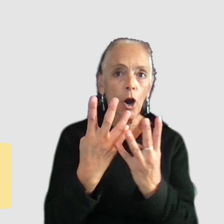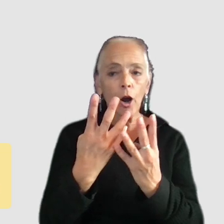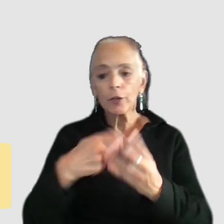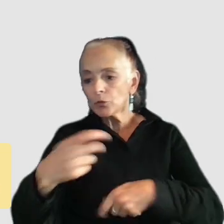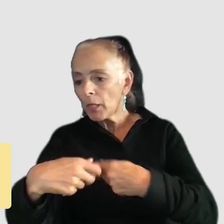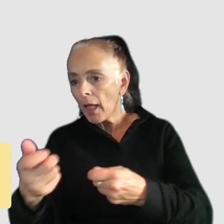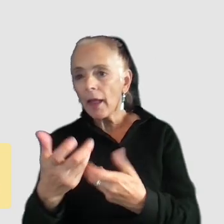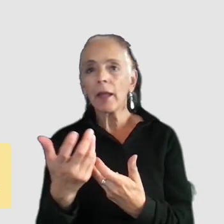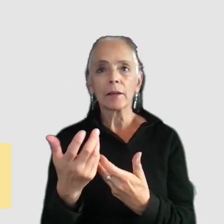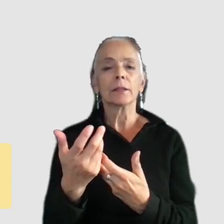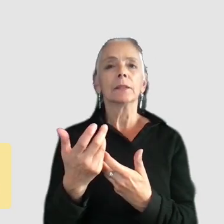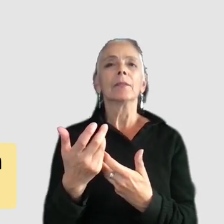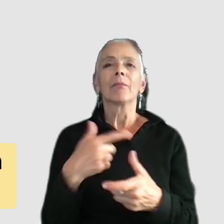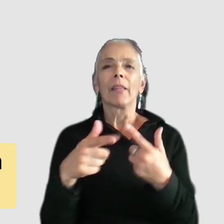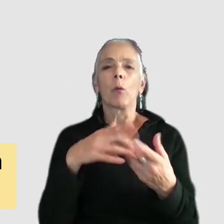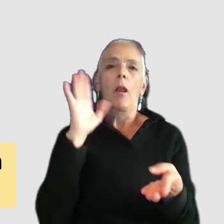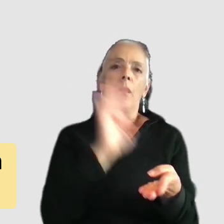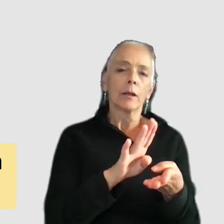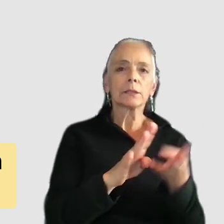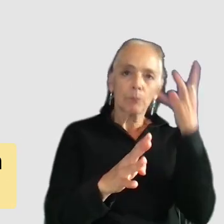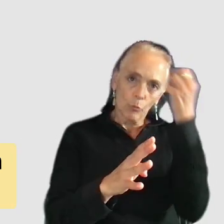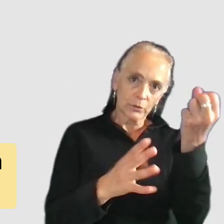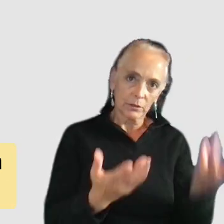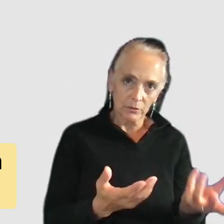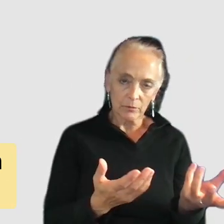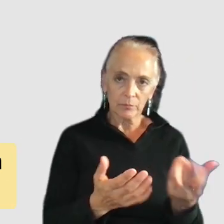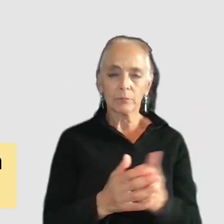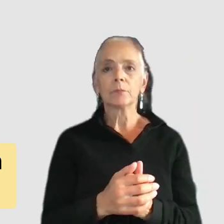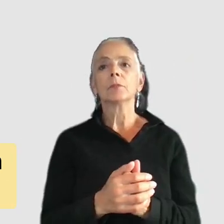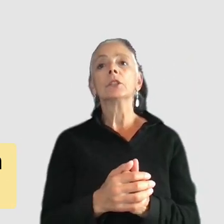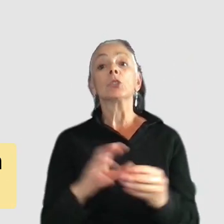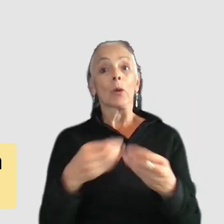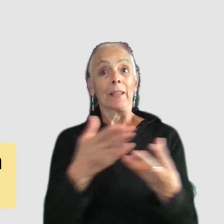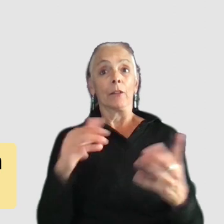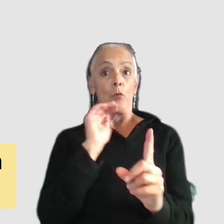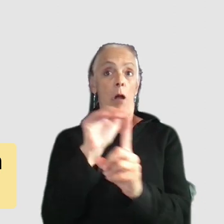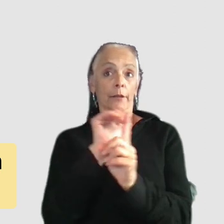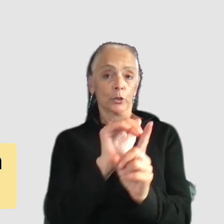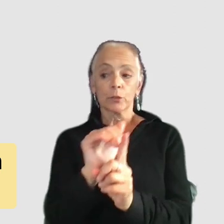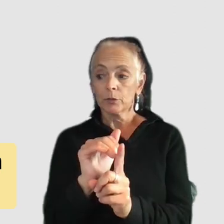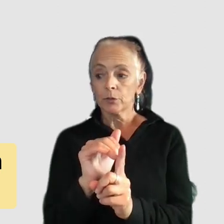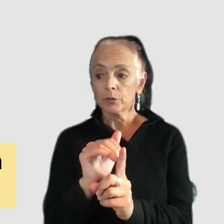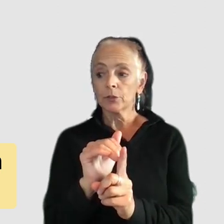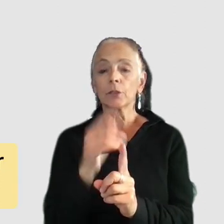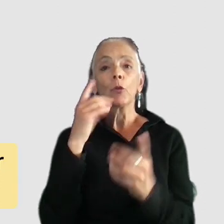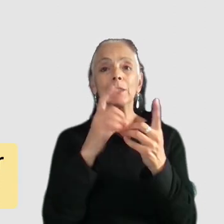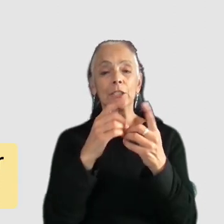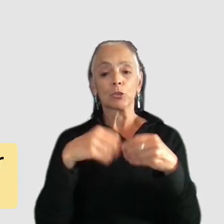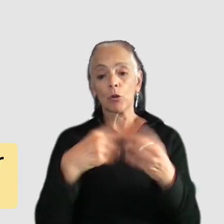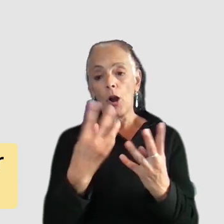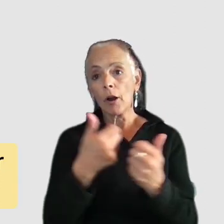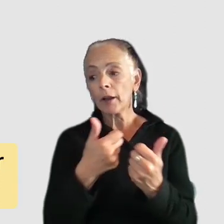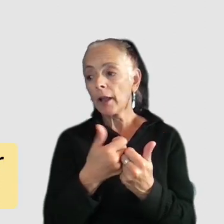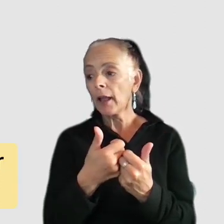we should try and take the load off that player whenever we can so we want to try and give them reminders in the case of digital card games this might